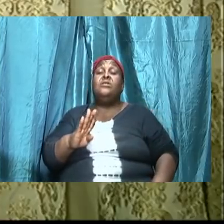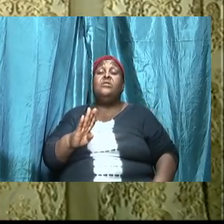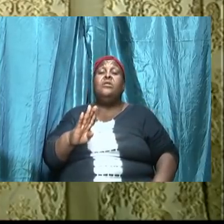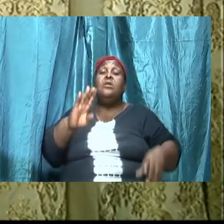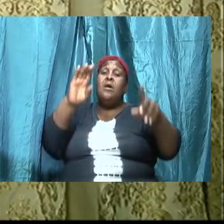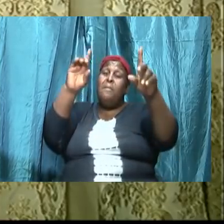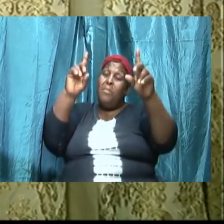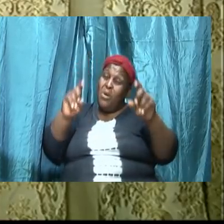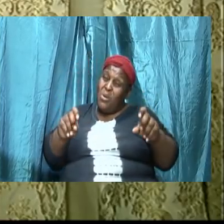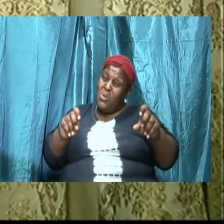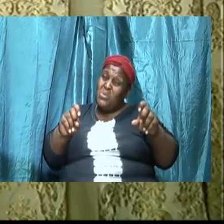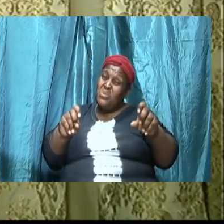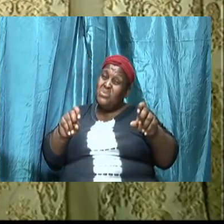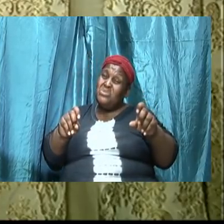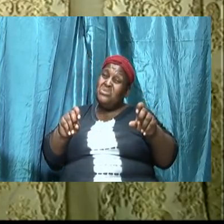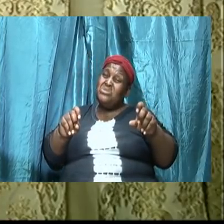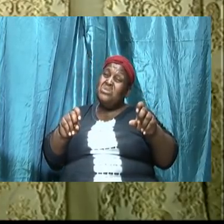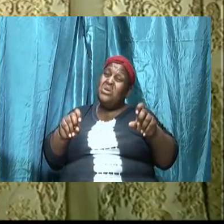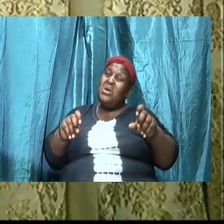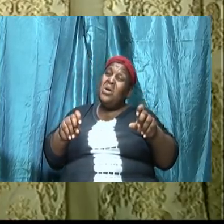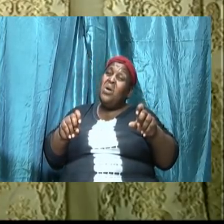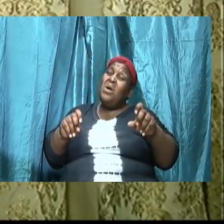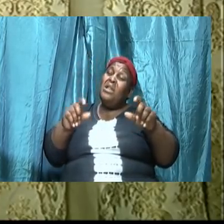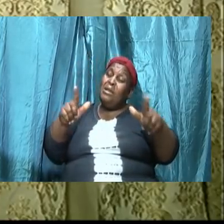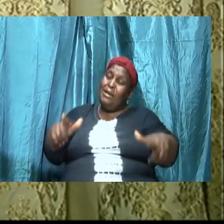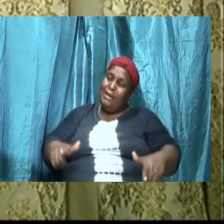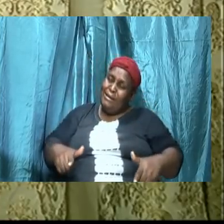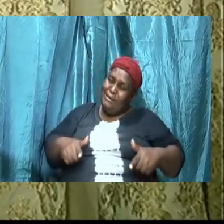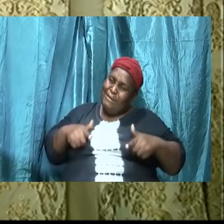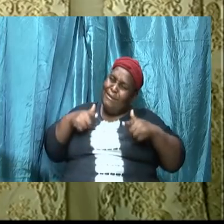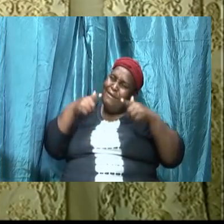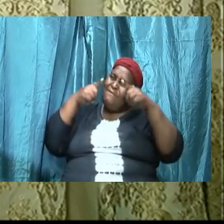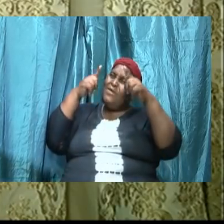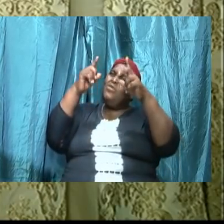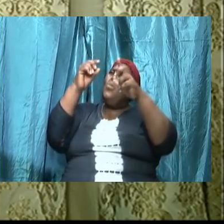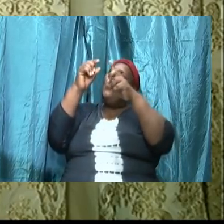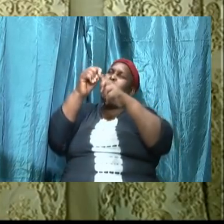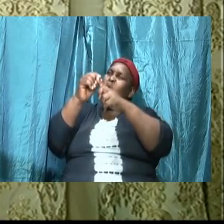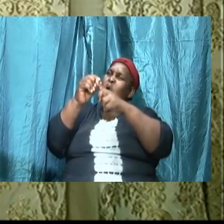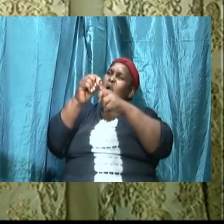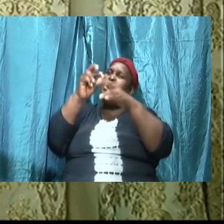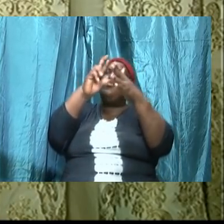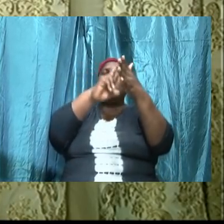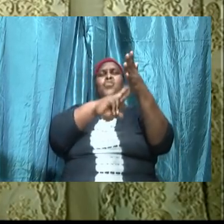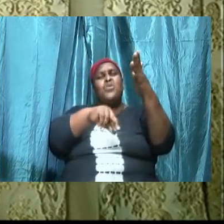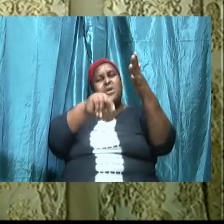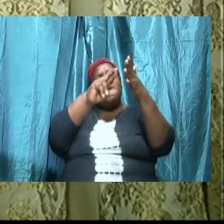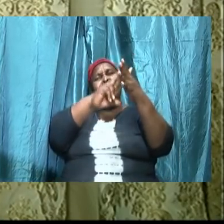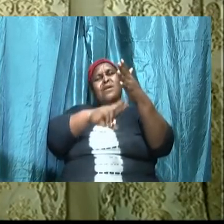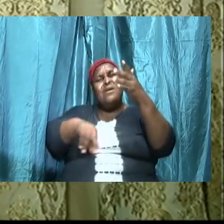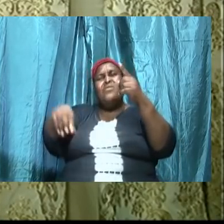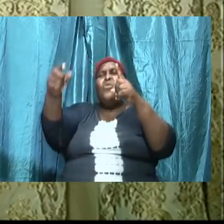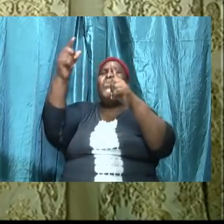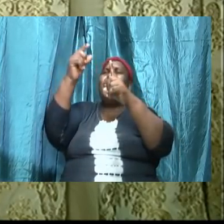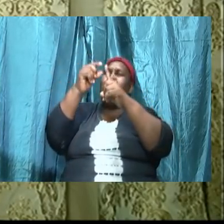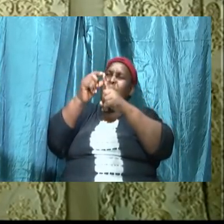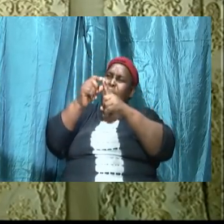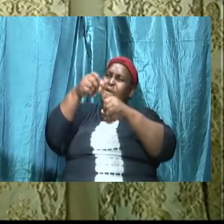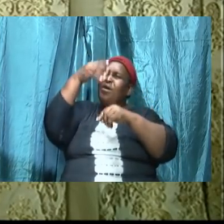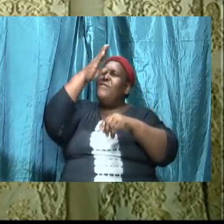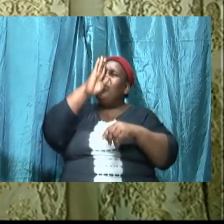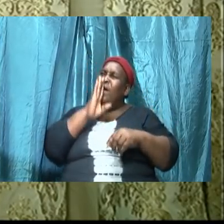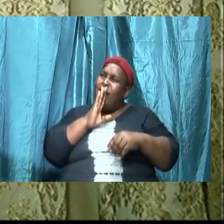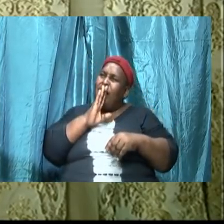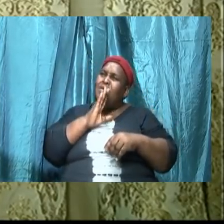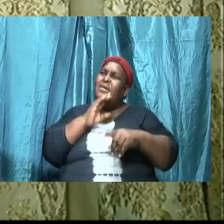must align ourselves and walk with and in the word of almighty God I'm going